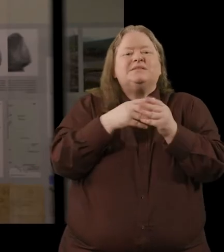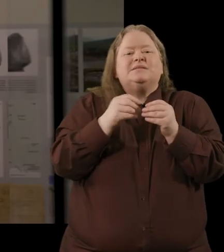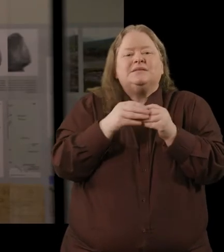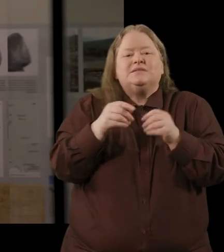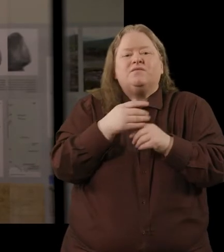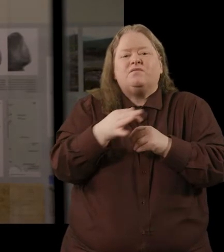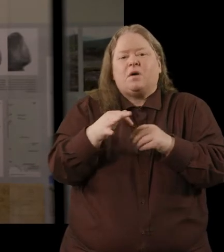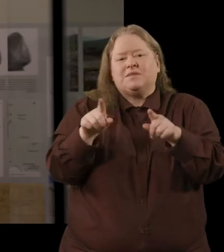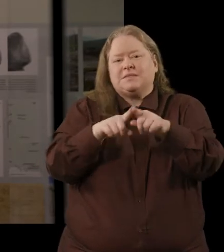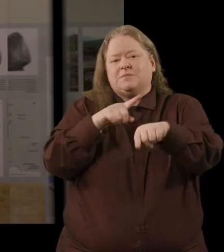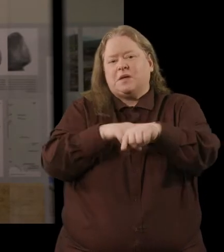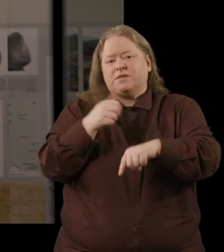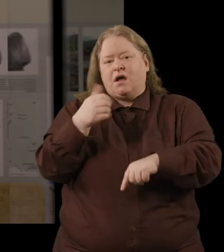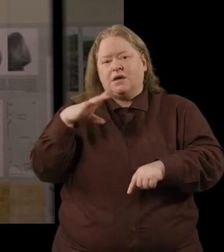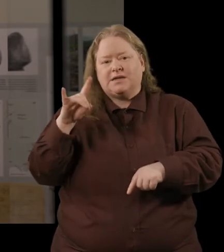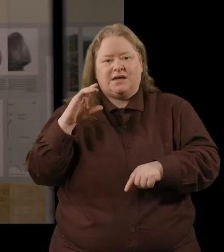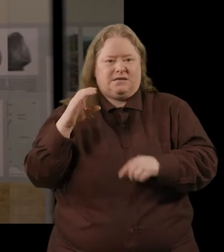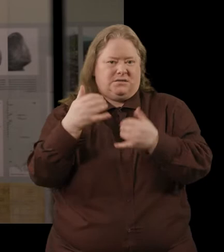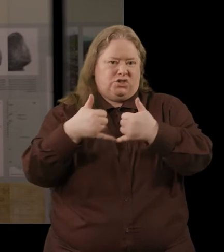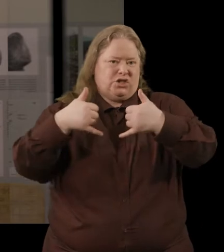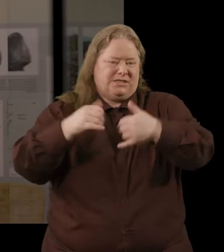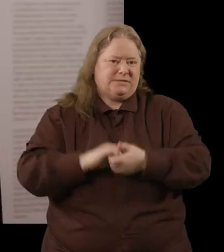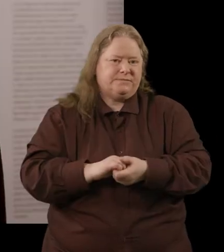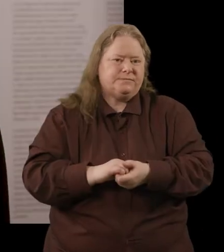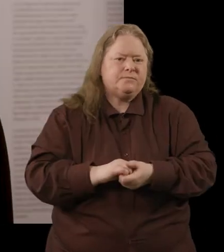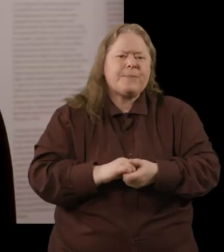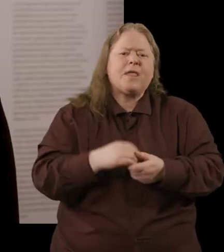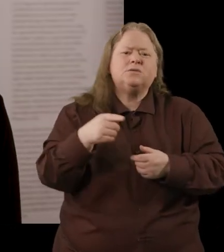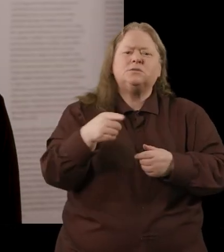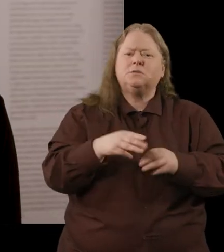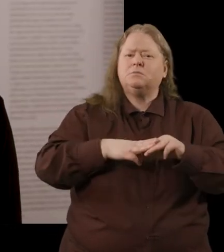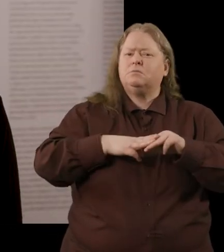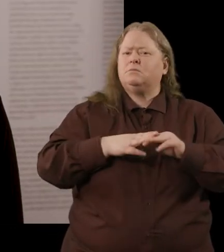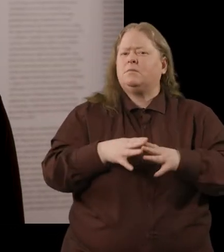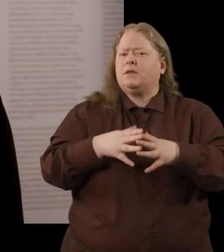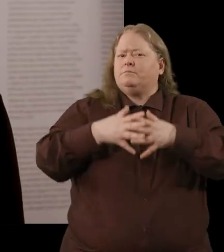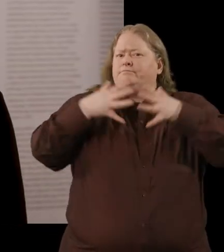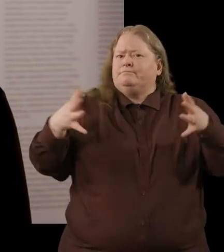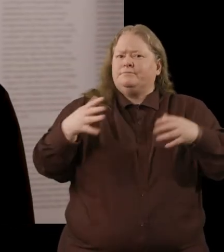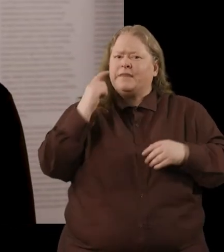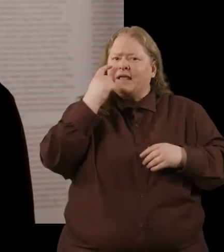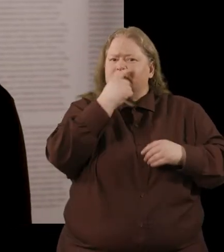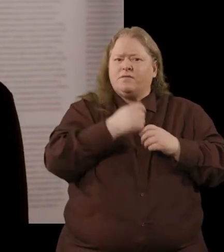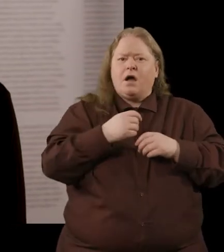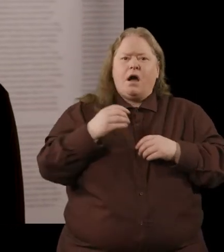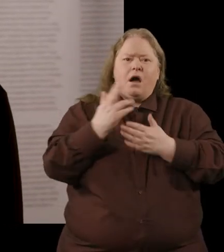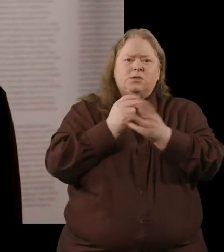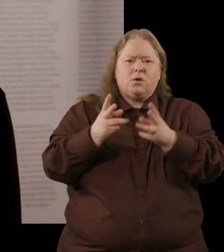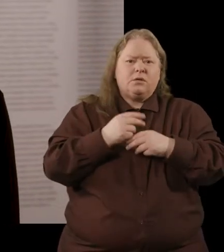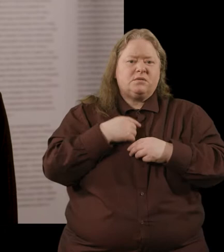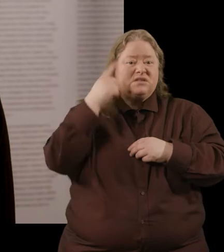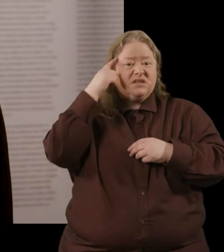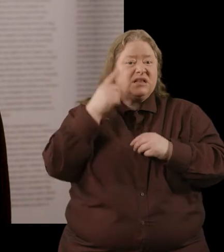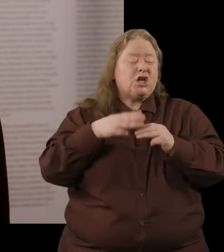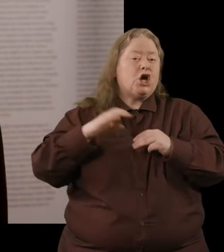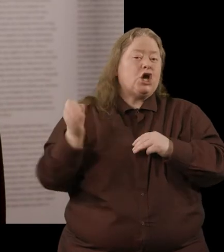the same time as the Ardagh chalice. Okay, and relics, I mean, are the greatest evidence we have of all the artwork that was done, I suppose, in early